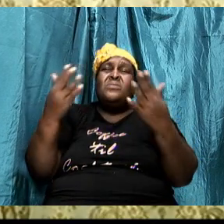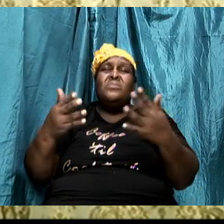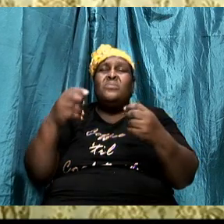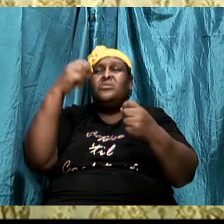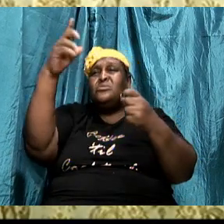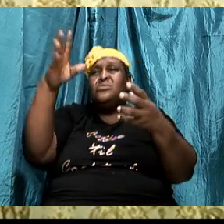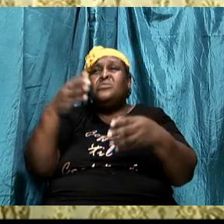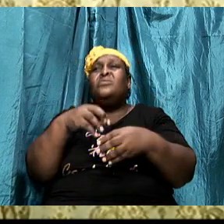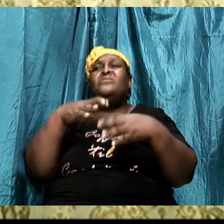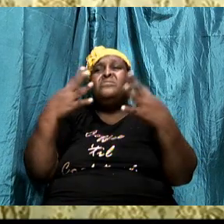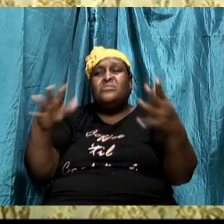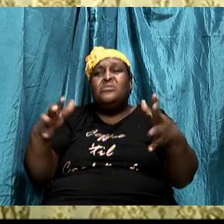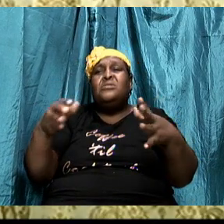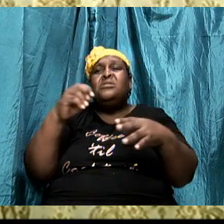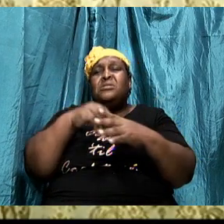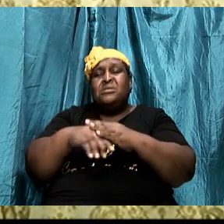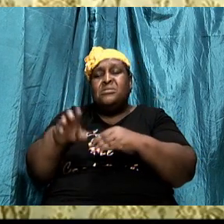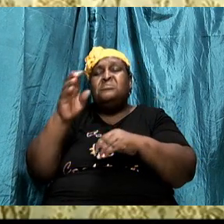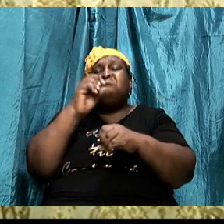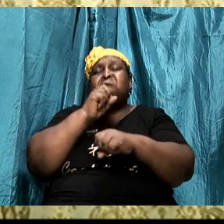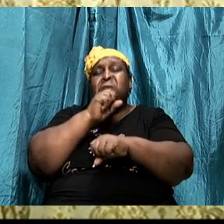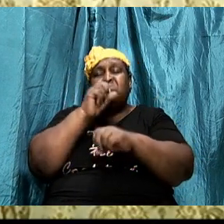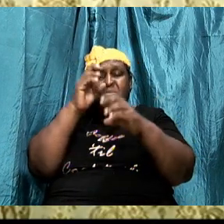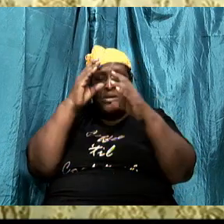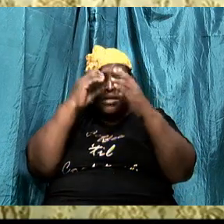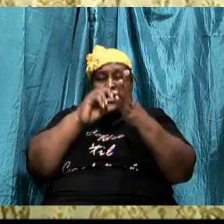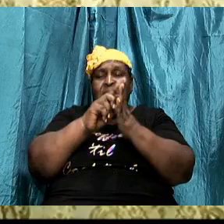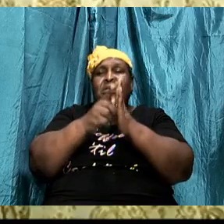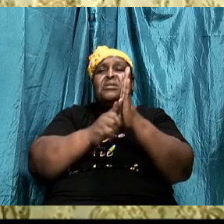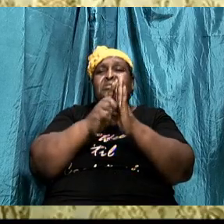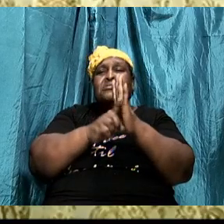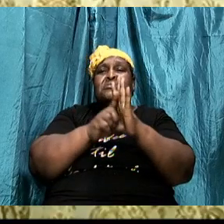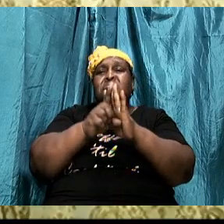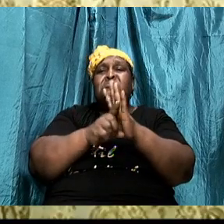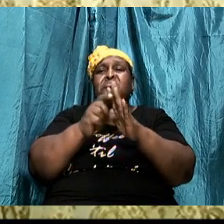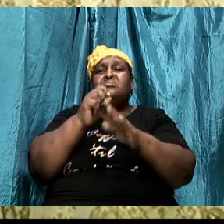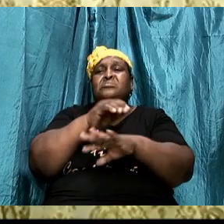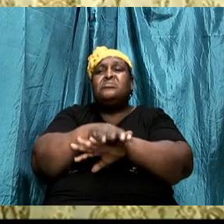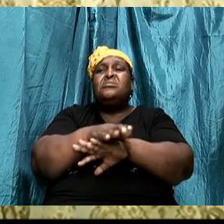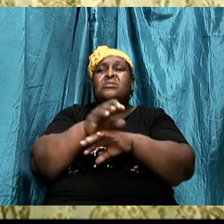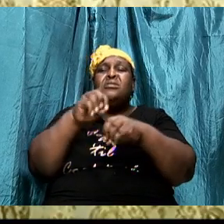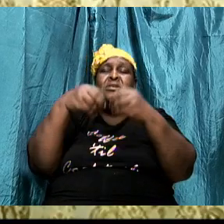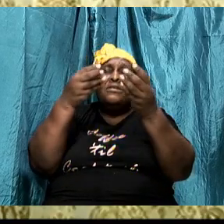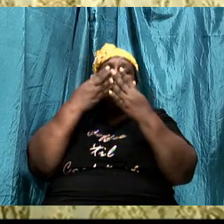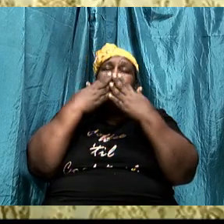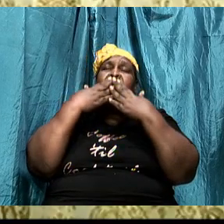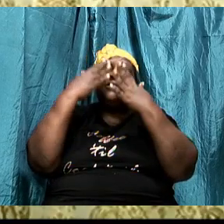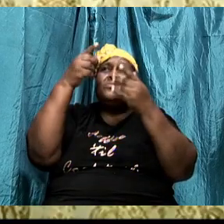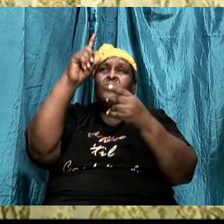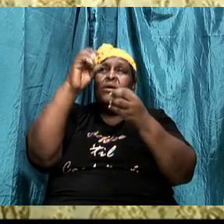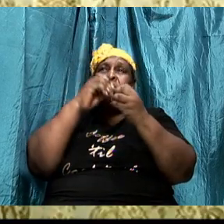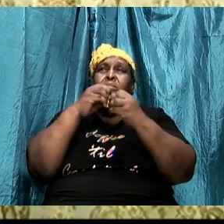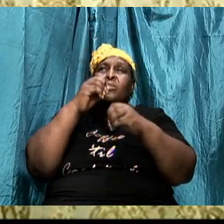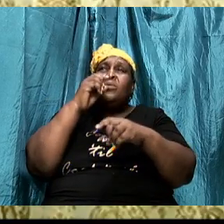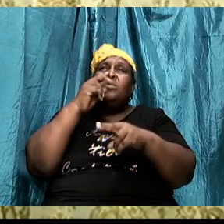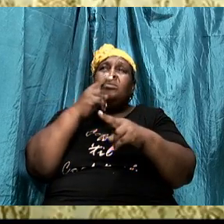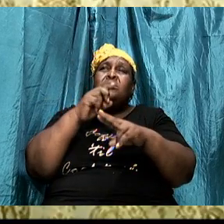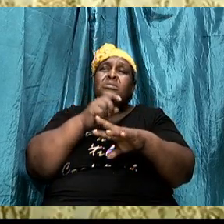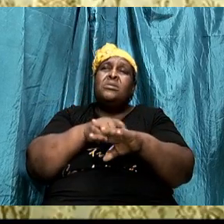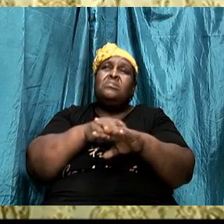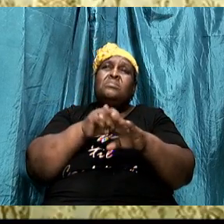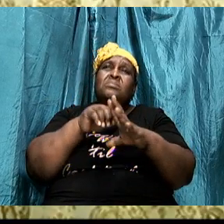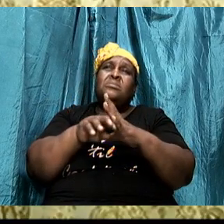in this session tonight. And we give you thanks one more time in the name of Jesus Christ. In Jesus' name.